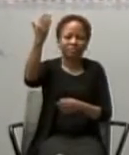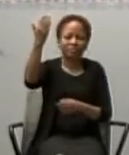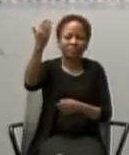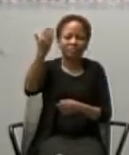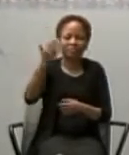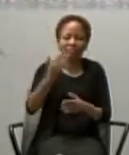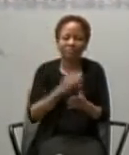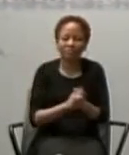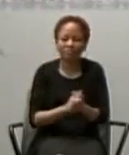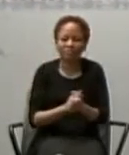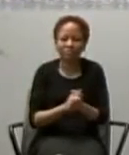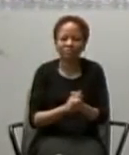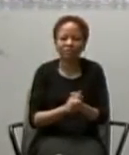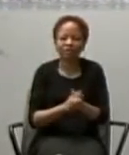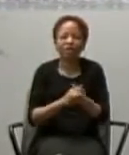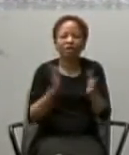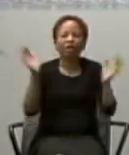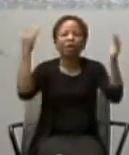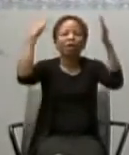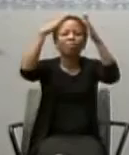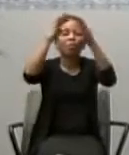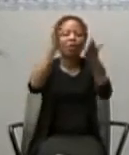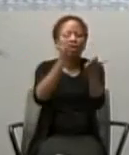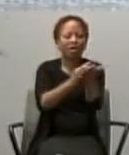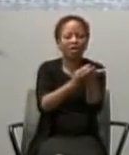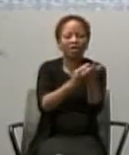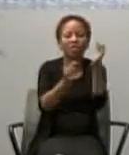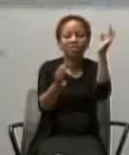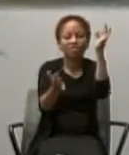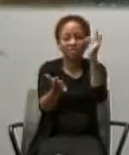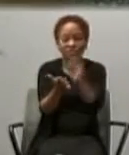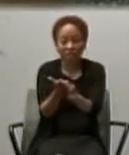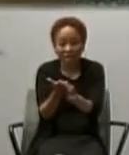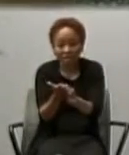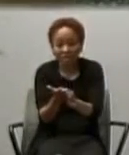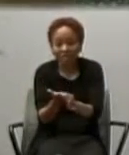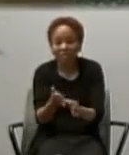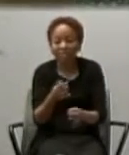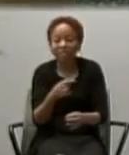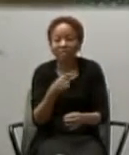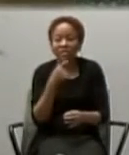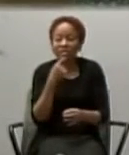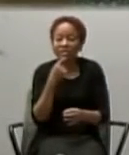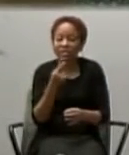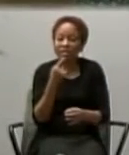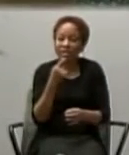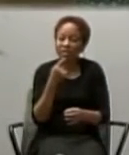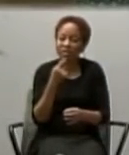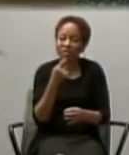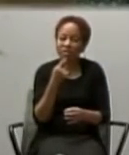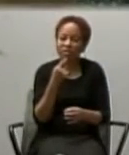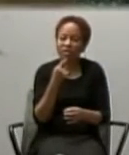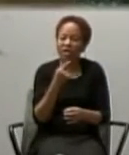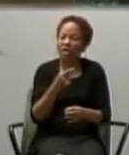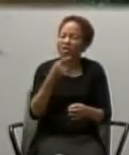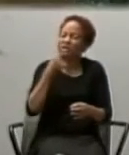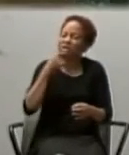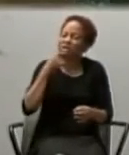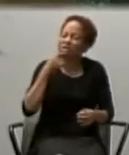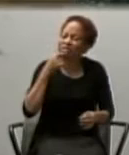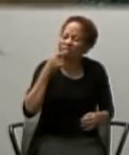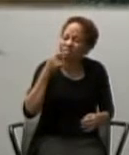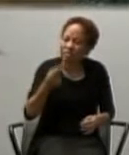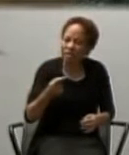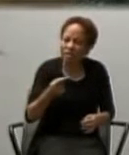Pope Francis, in his great apostolic exhortation, Evangelii Gaudium, reminds us, that our